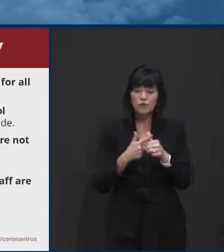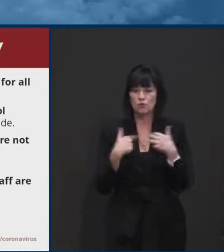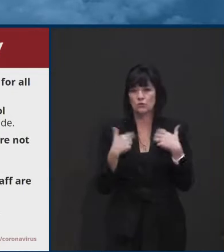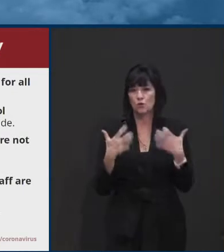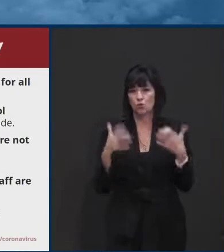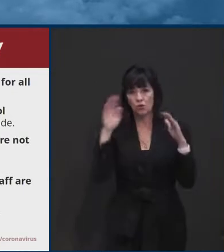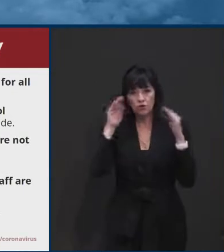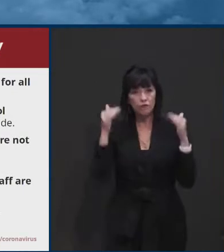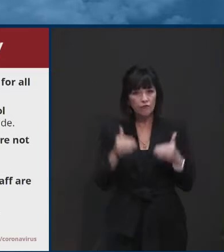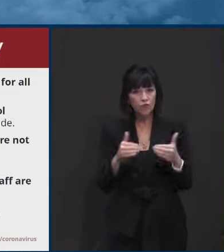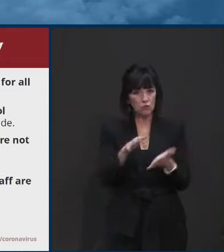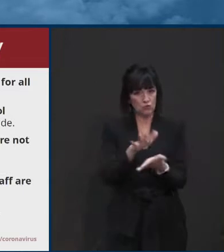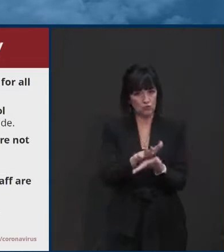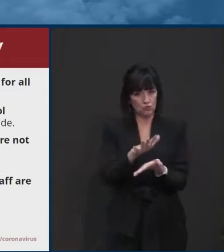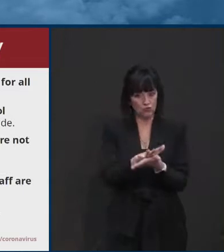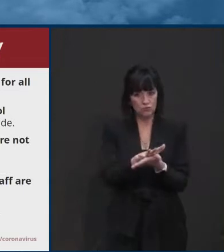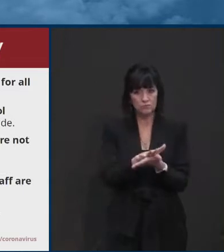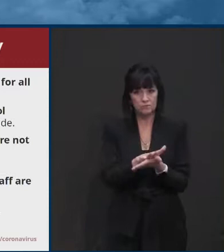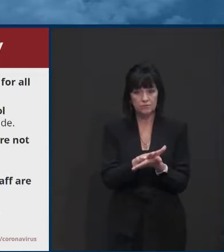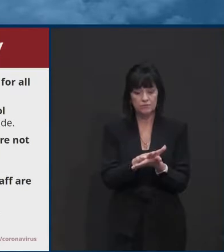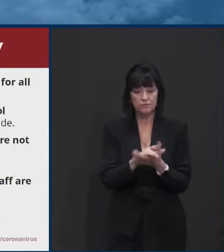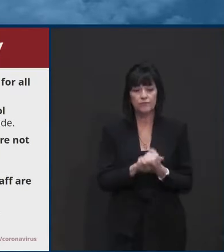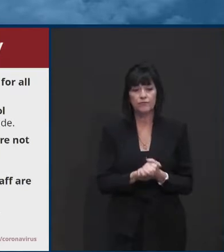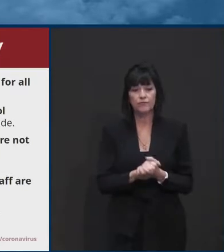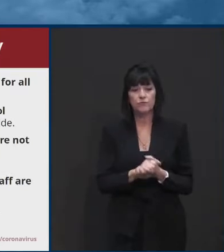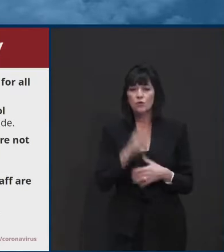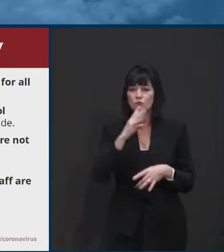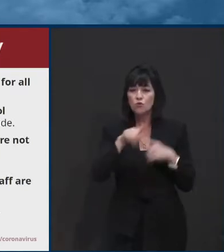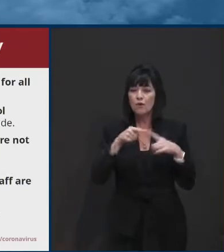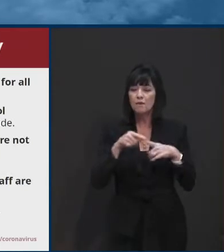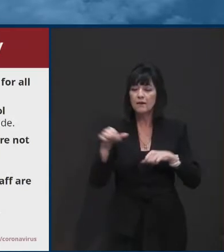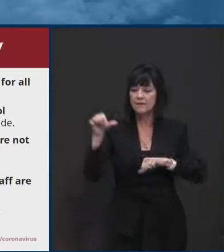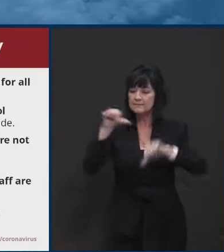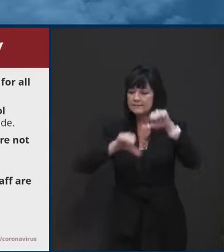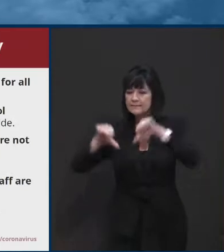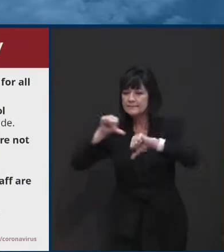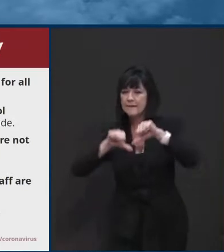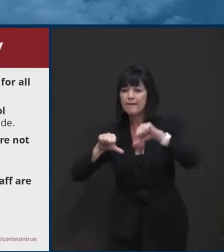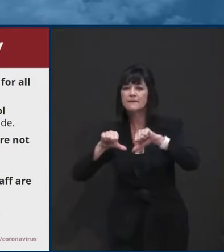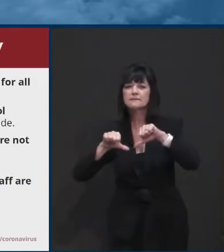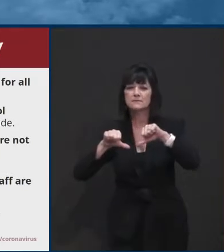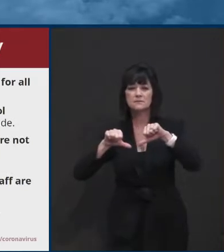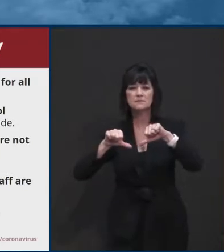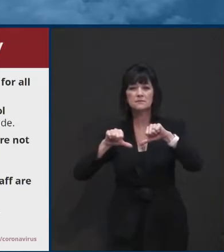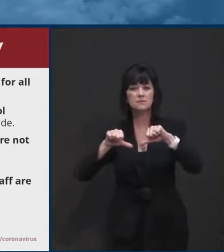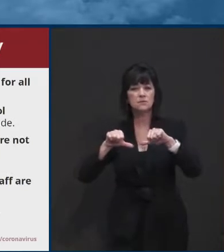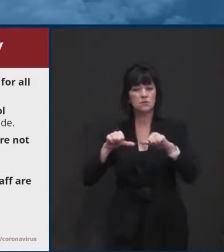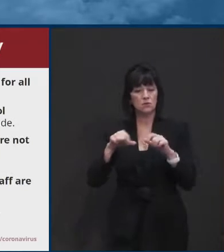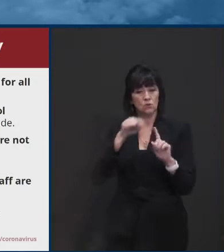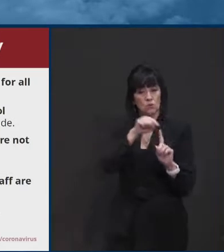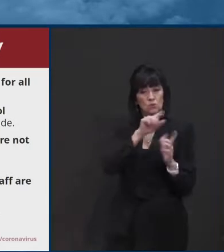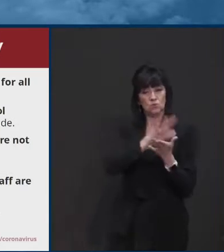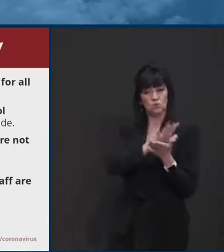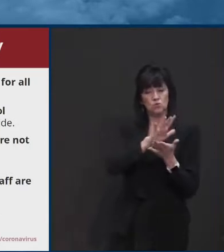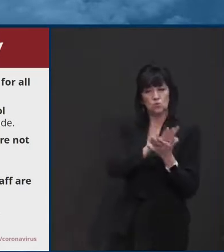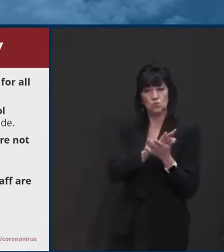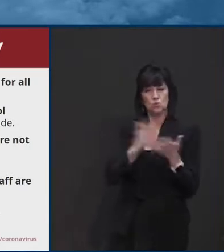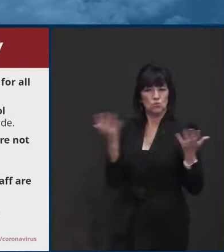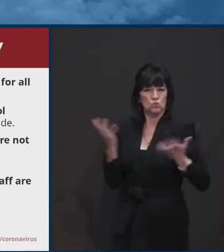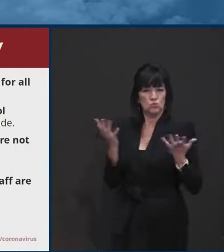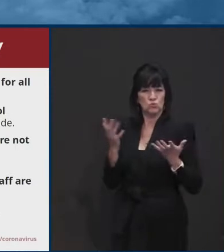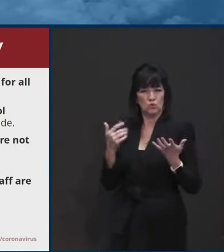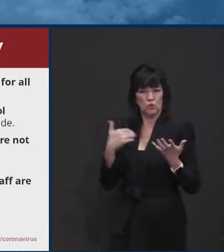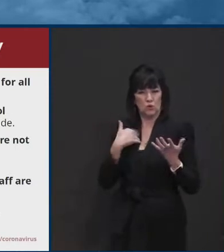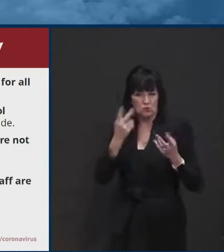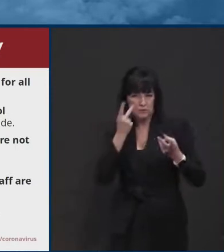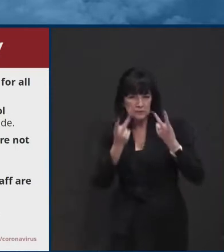you know, where the science is in, in what we're seeing around schools. Um, as we've talked about from this